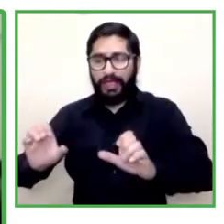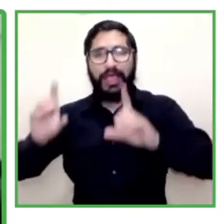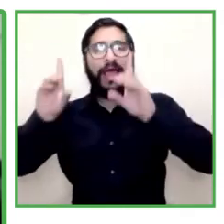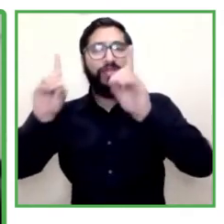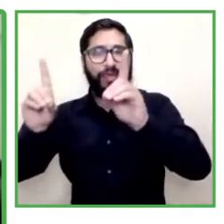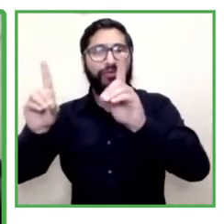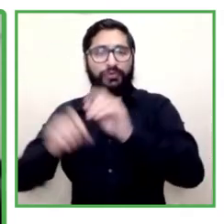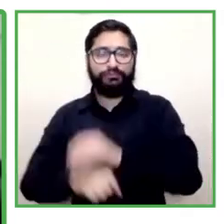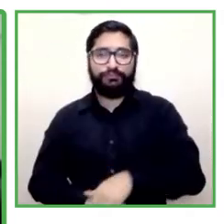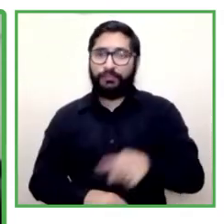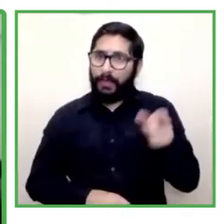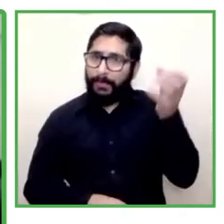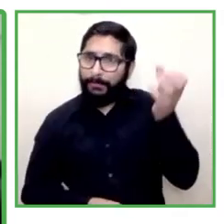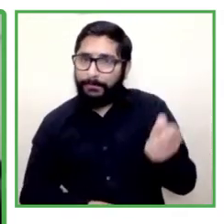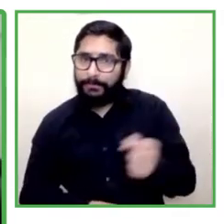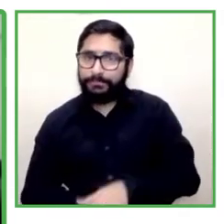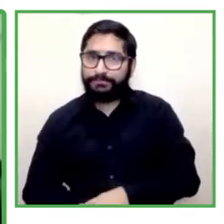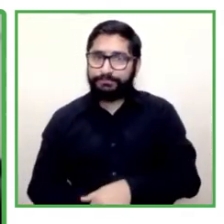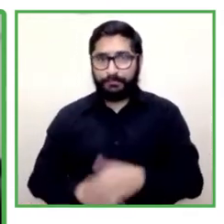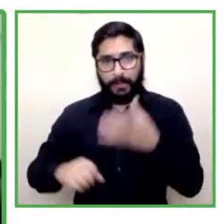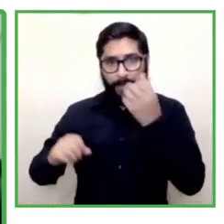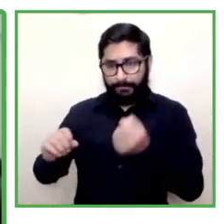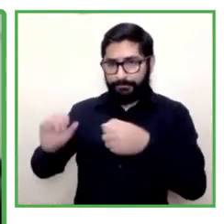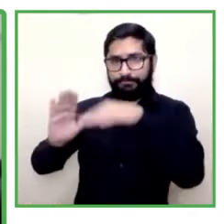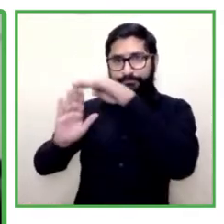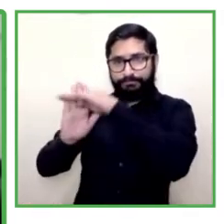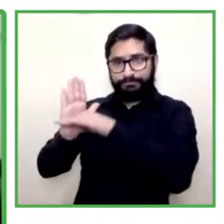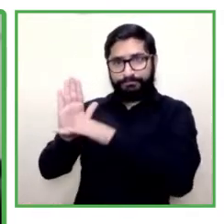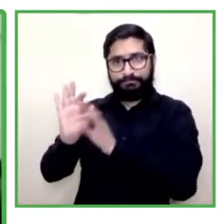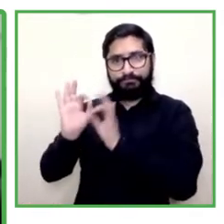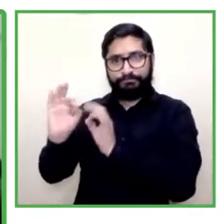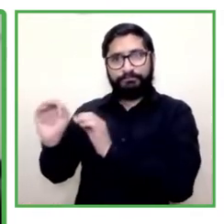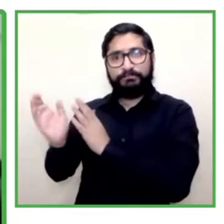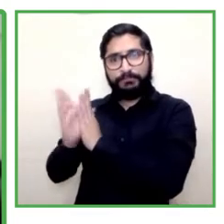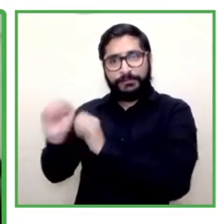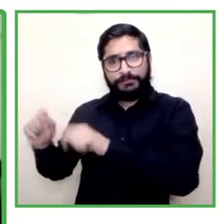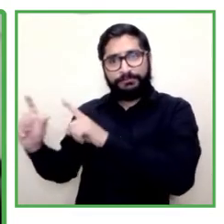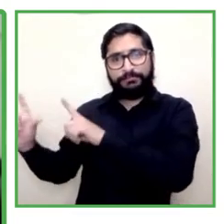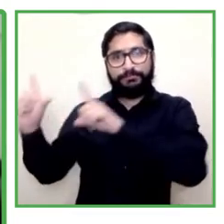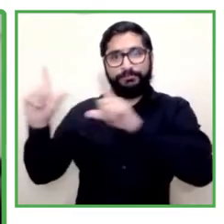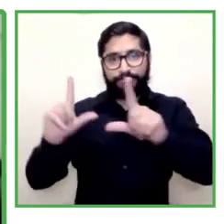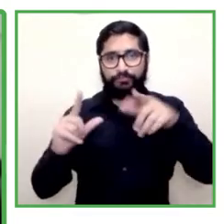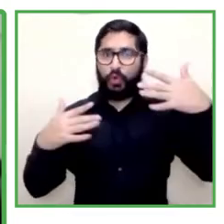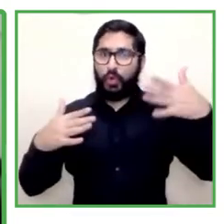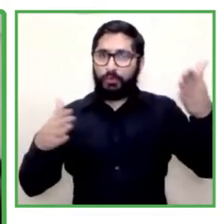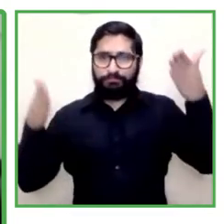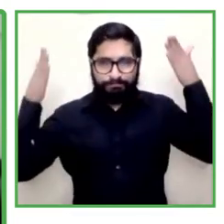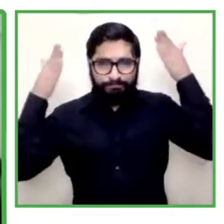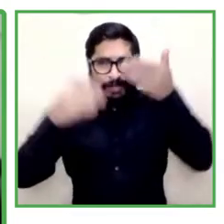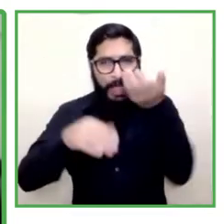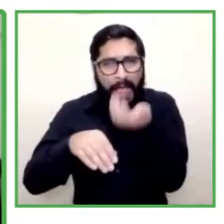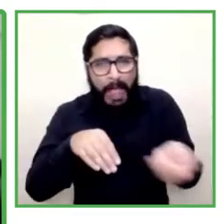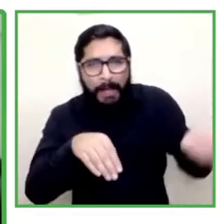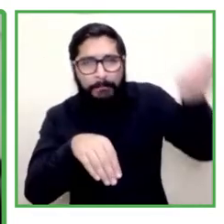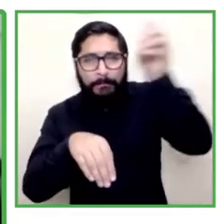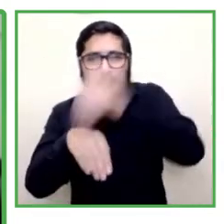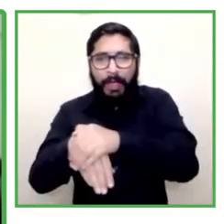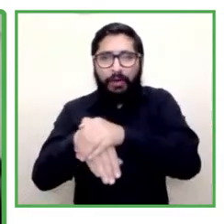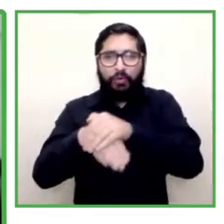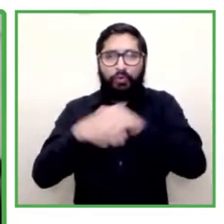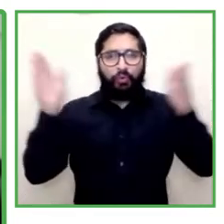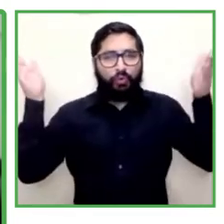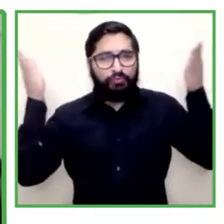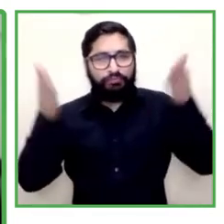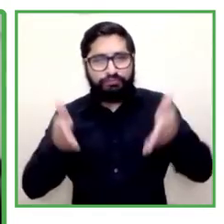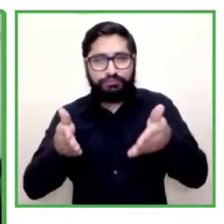has a bachelor's degree in education and a master's in neuroscience and she's participating in the